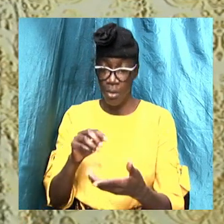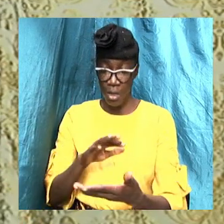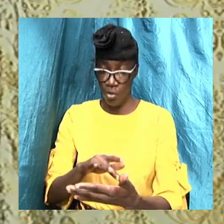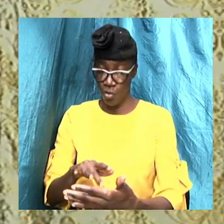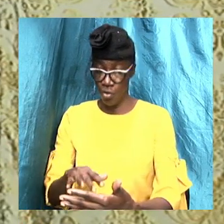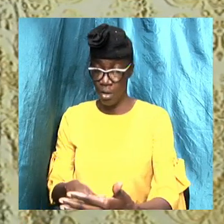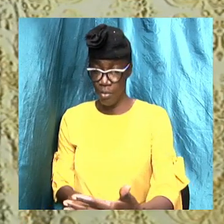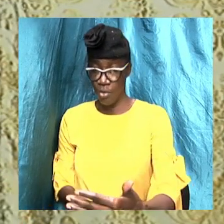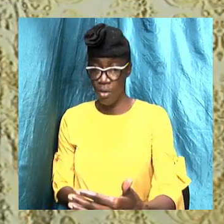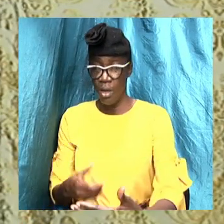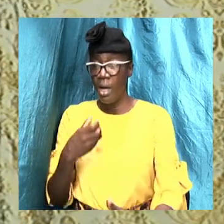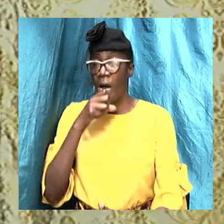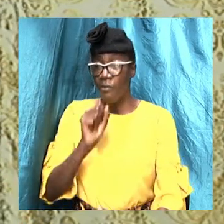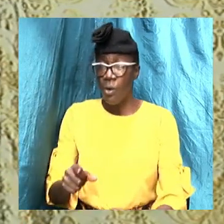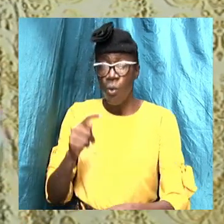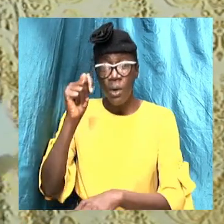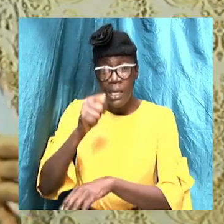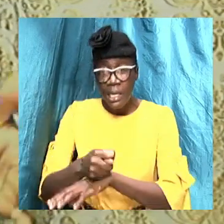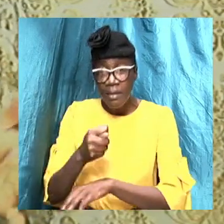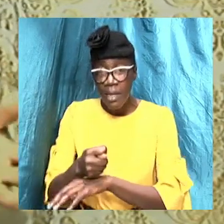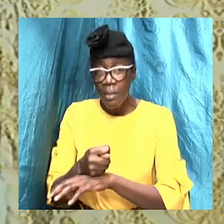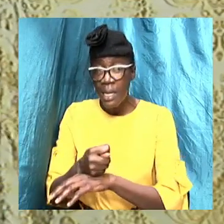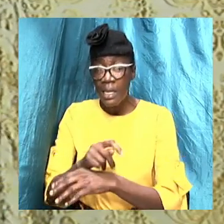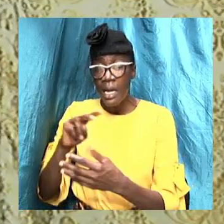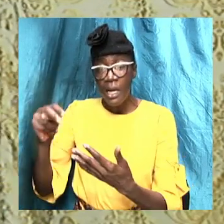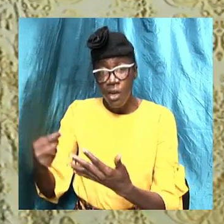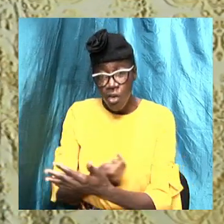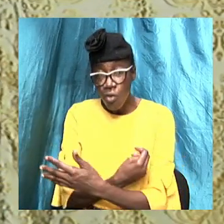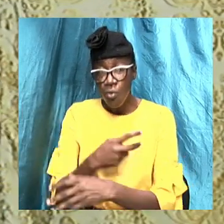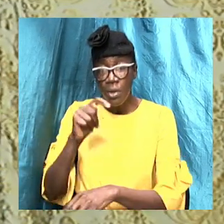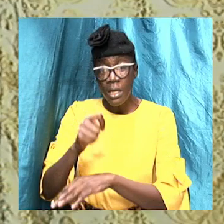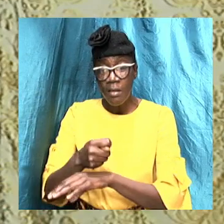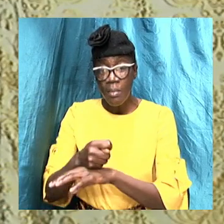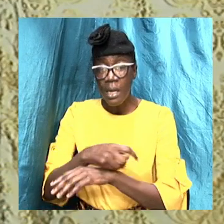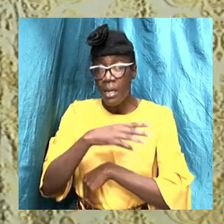talking about the scriptures of the Old Testament, and all of them points to baptism.